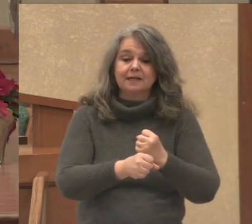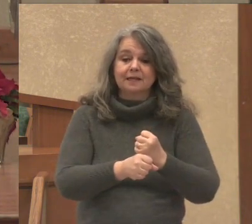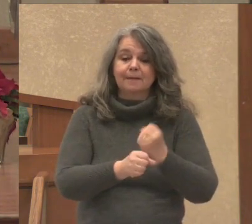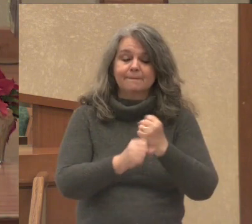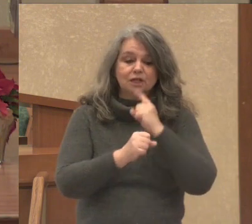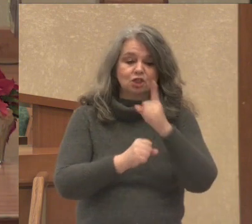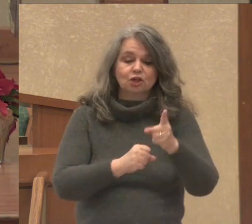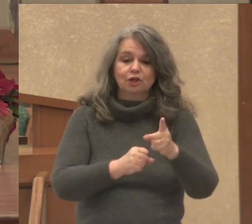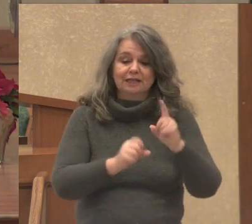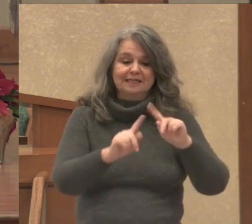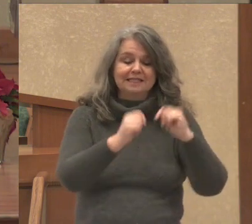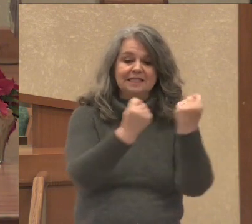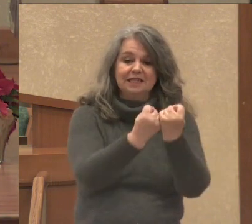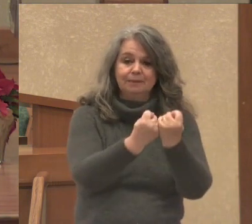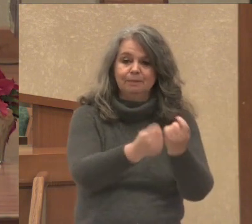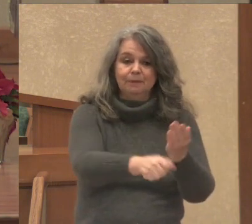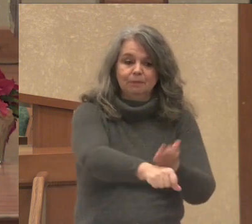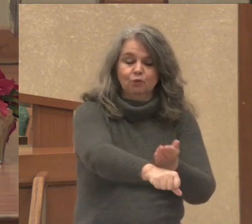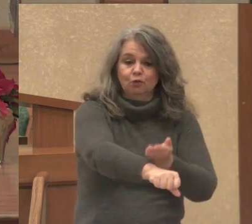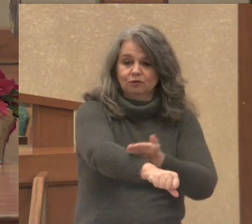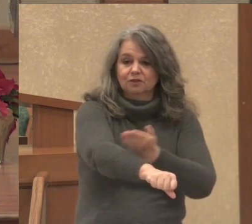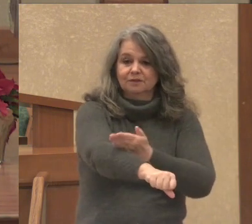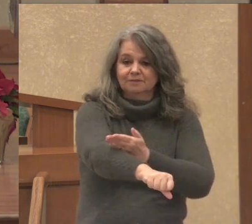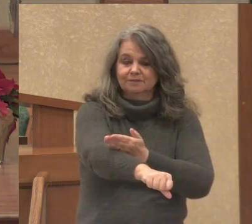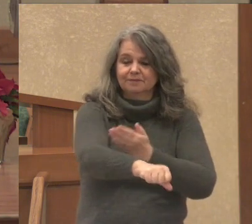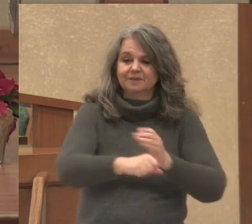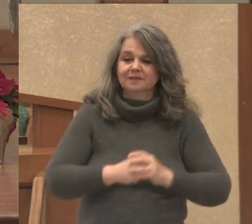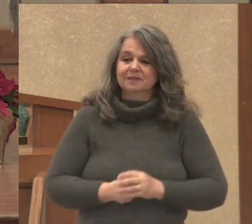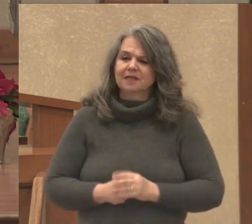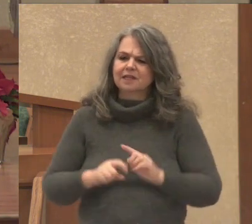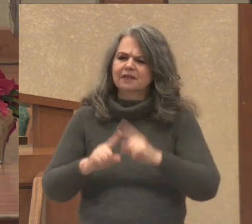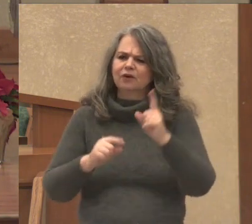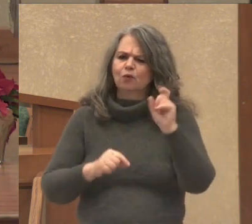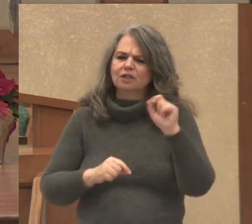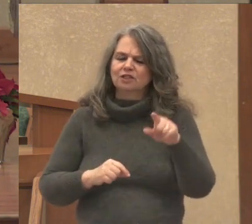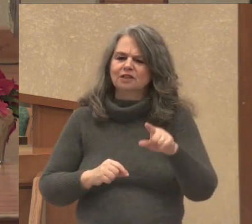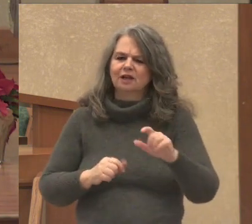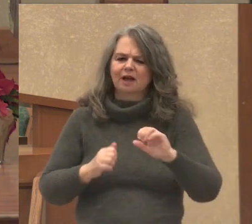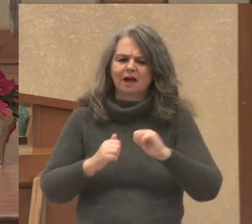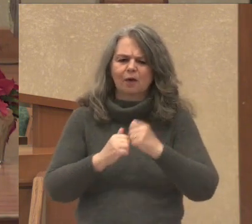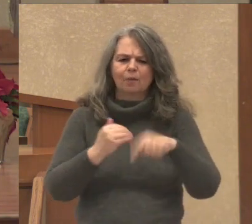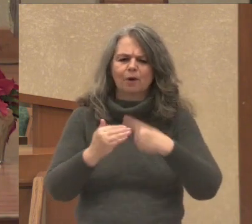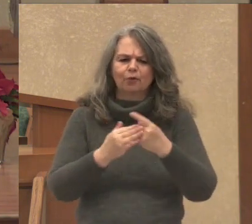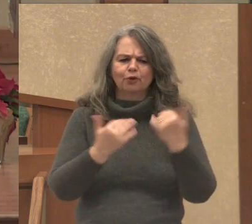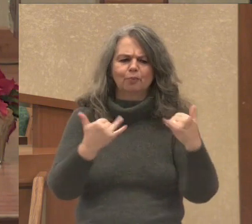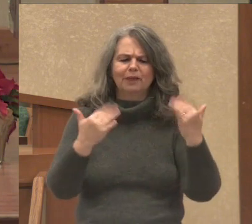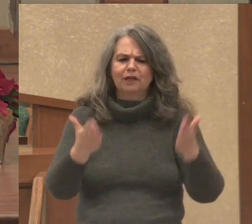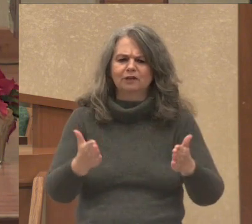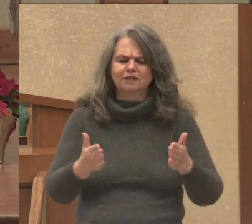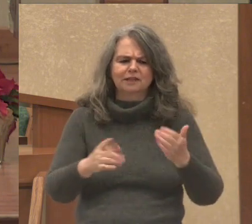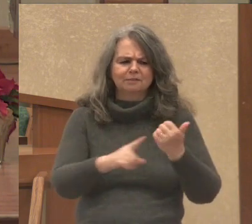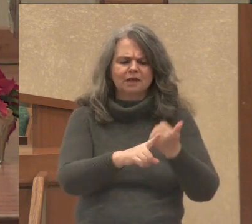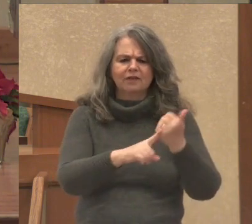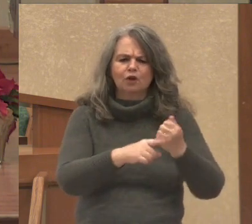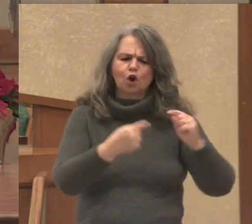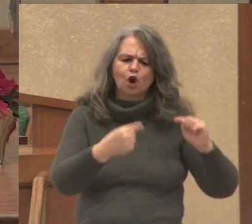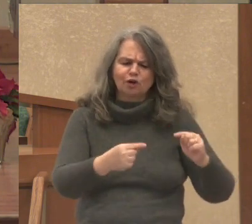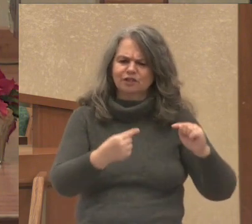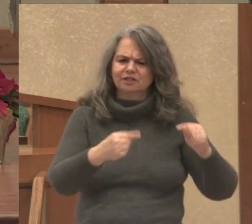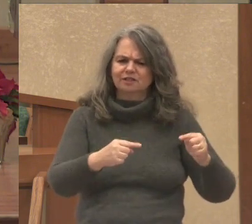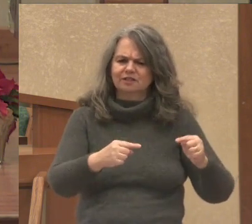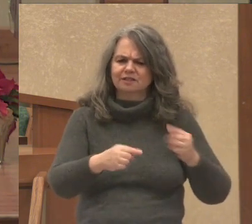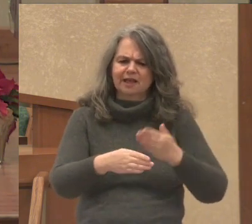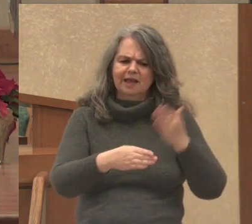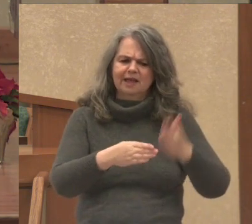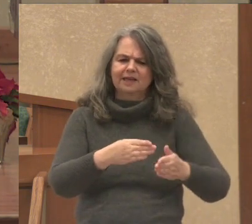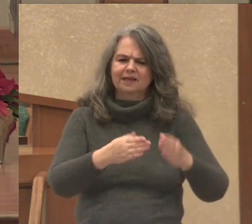better in this coming year? Another question is, how about these players that were injured at the end of the